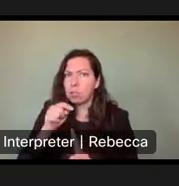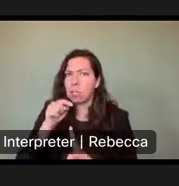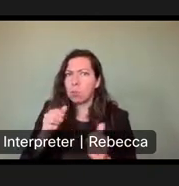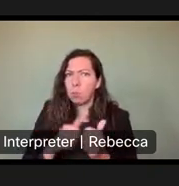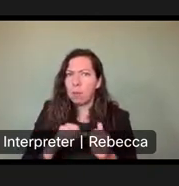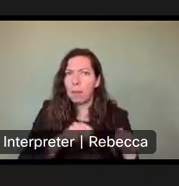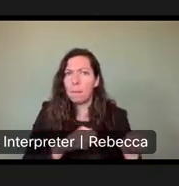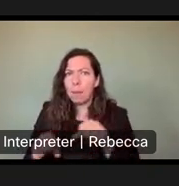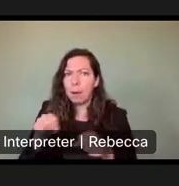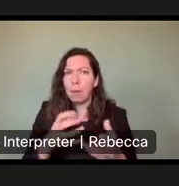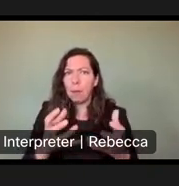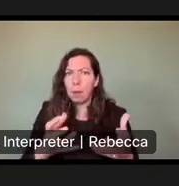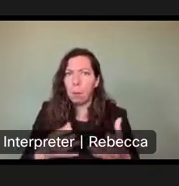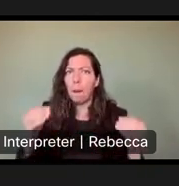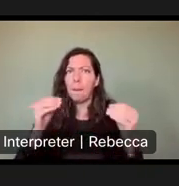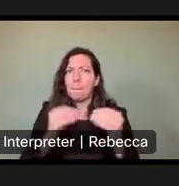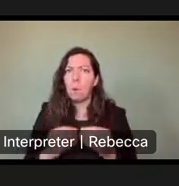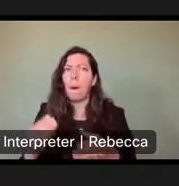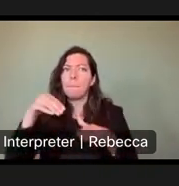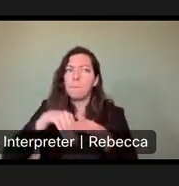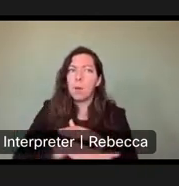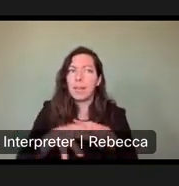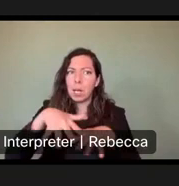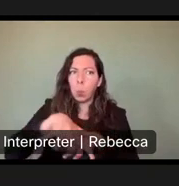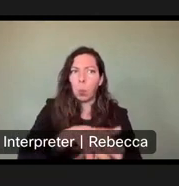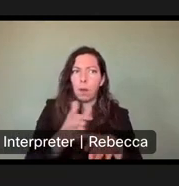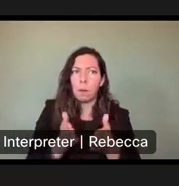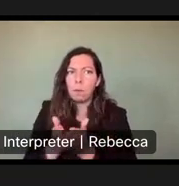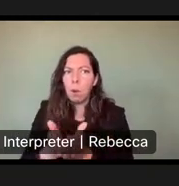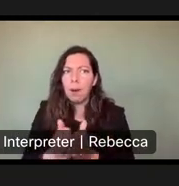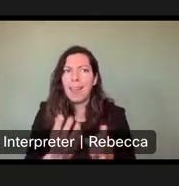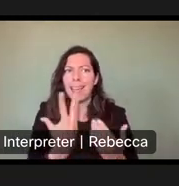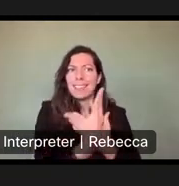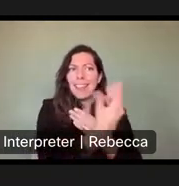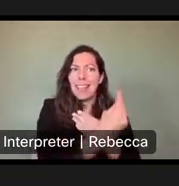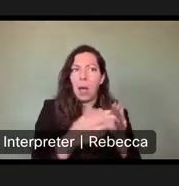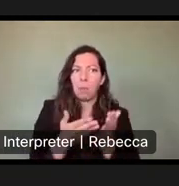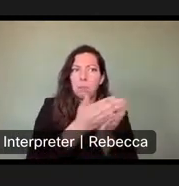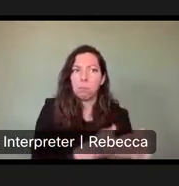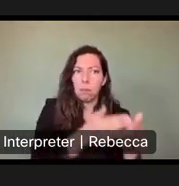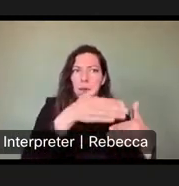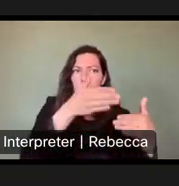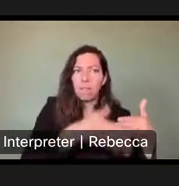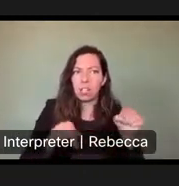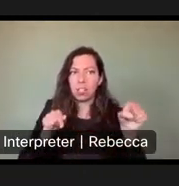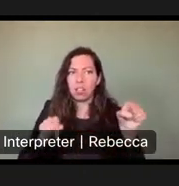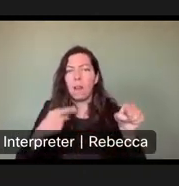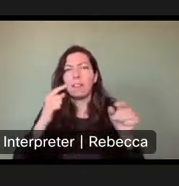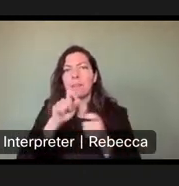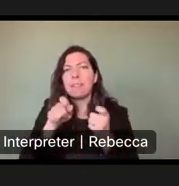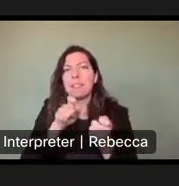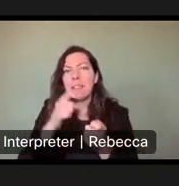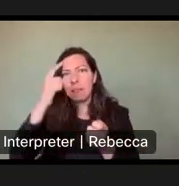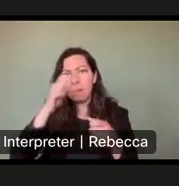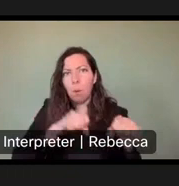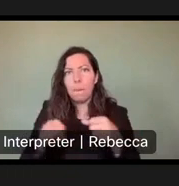and take out sites that are specific and, and, uh, designed for paddlecraft users. And so